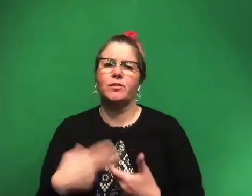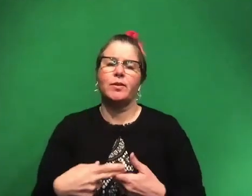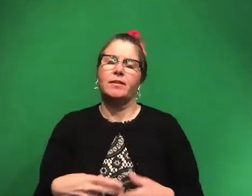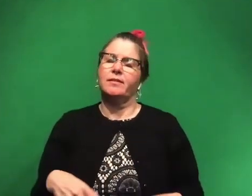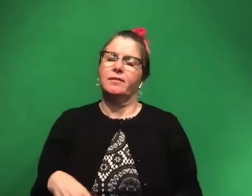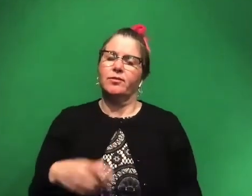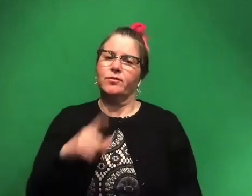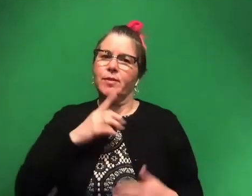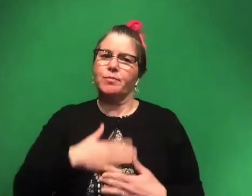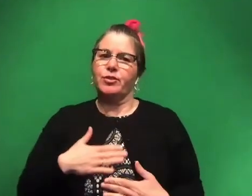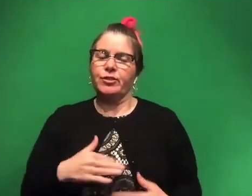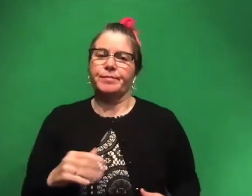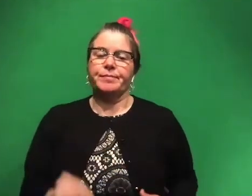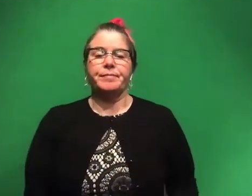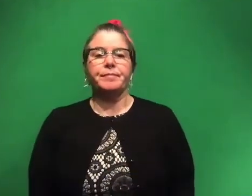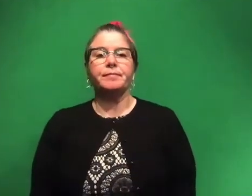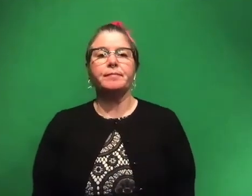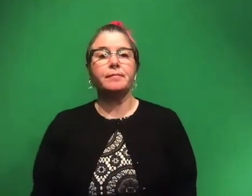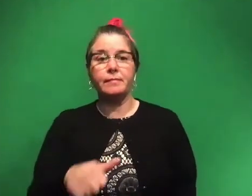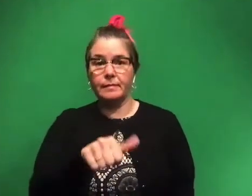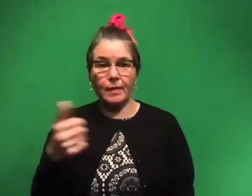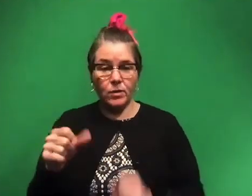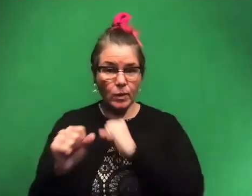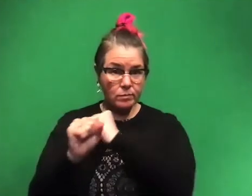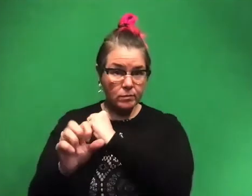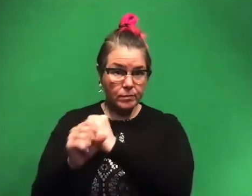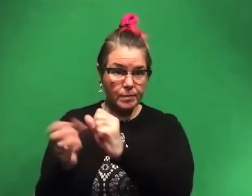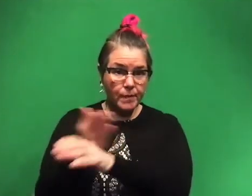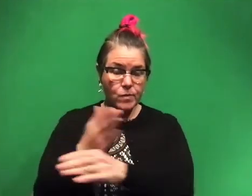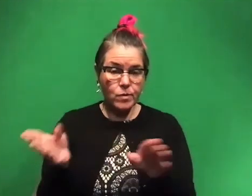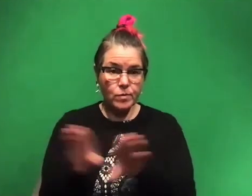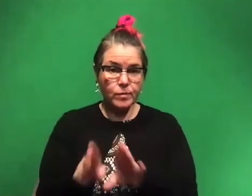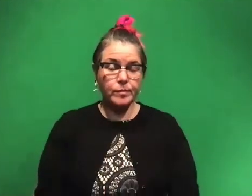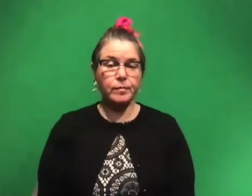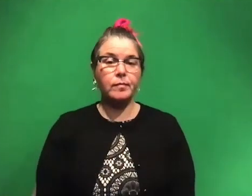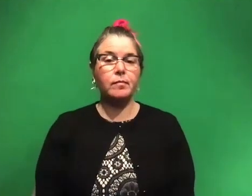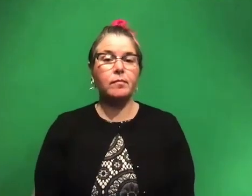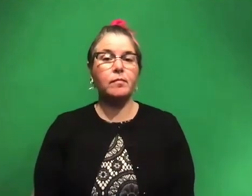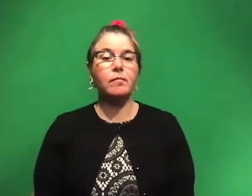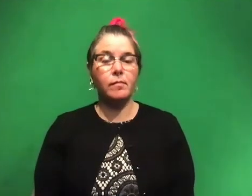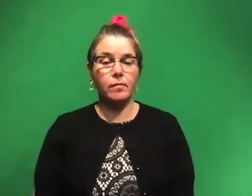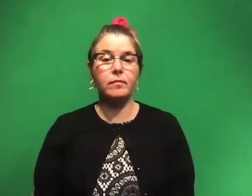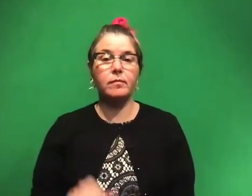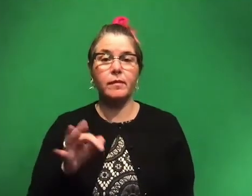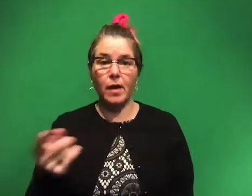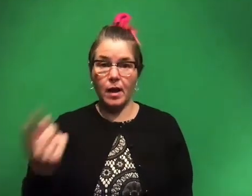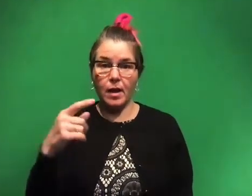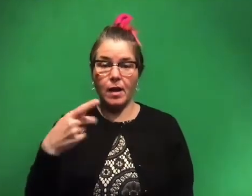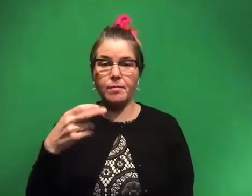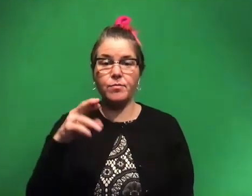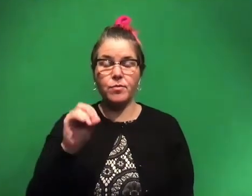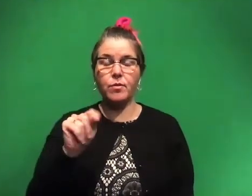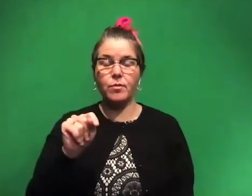time to be with us today. Is there anything else you'd like to plug before we wrap up? Um, yeah. If you guys come to the Perot Museum,